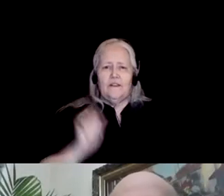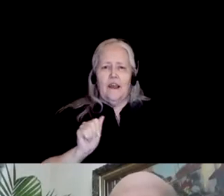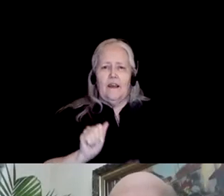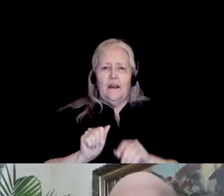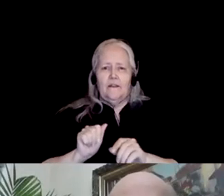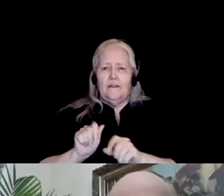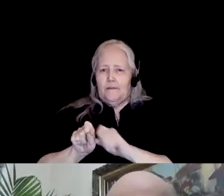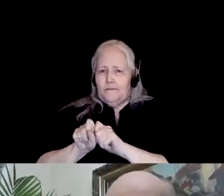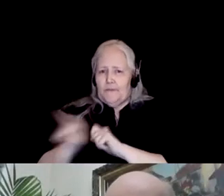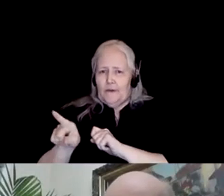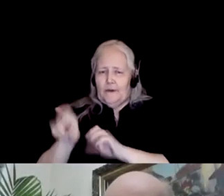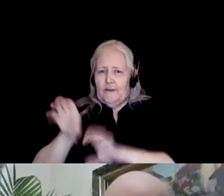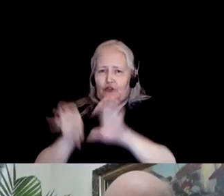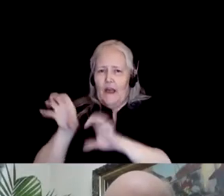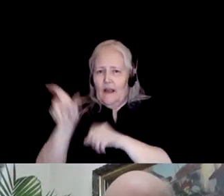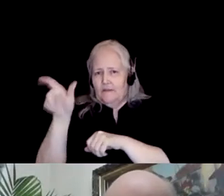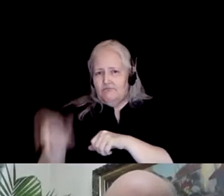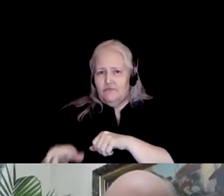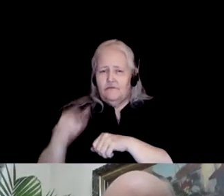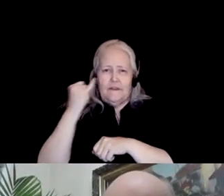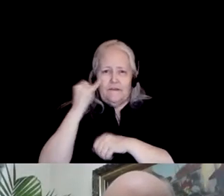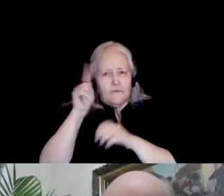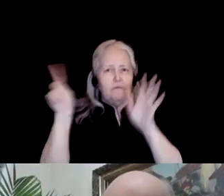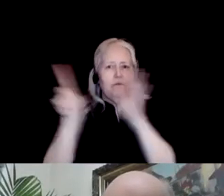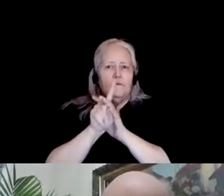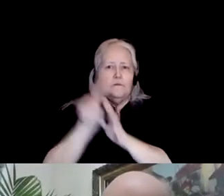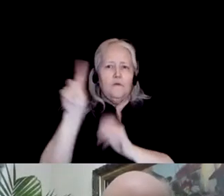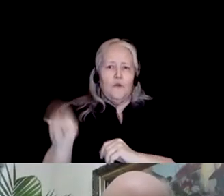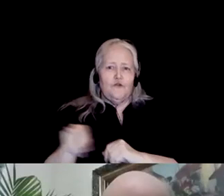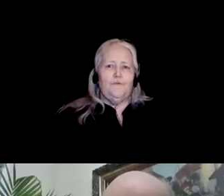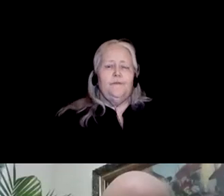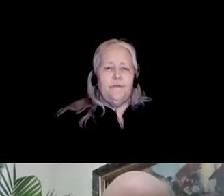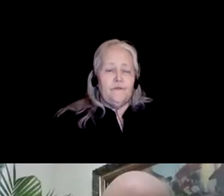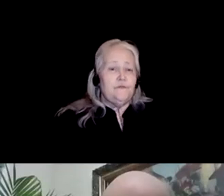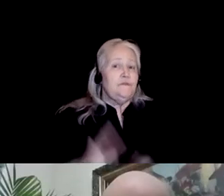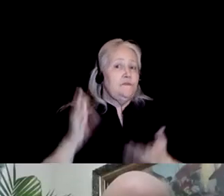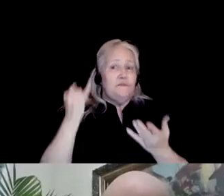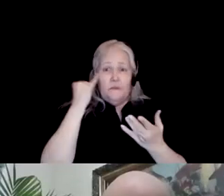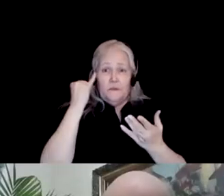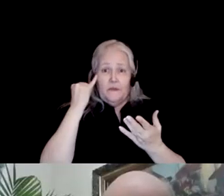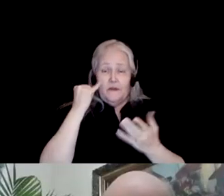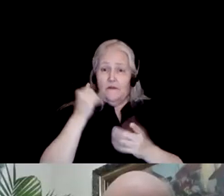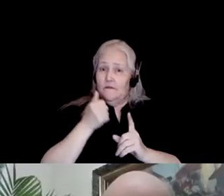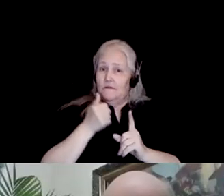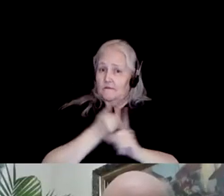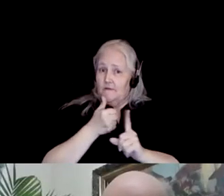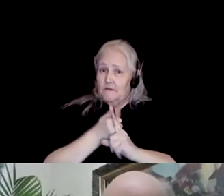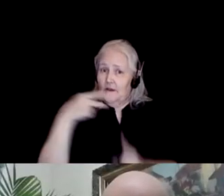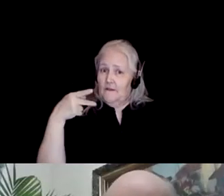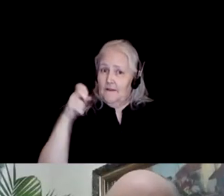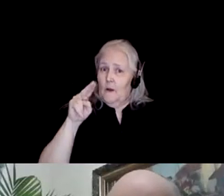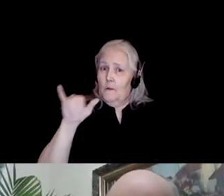behind the scenes if you have any questions. So again, unless you have a speaking rule, unless you are Penny Eckert